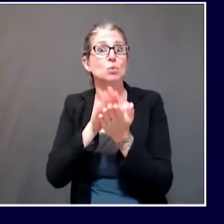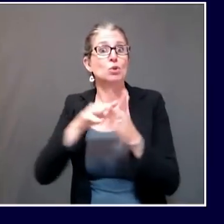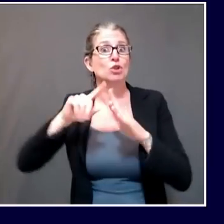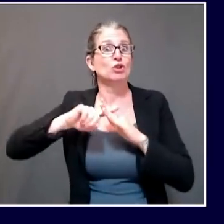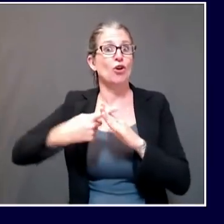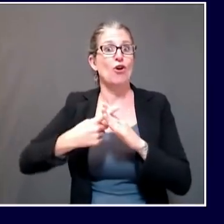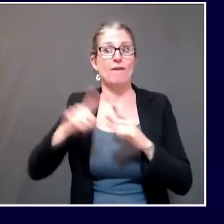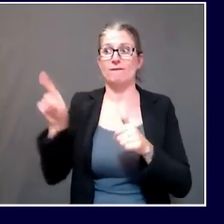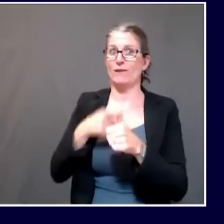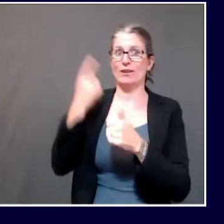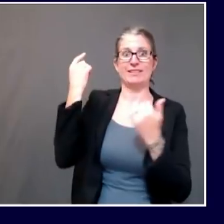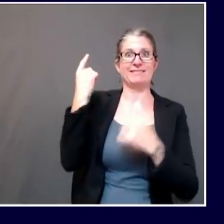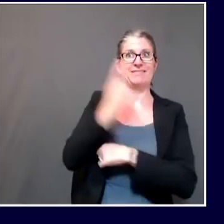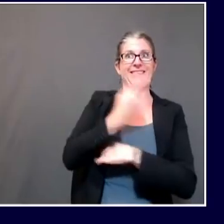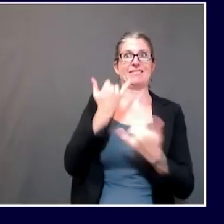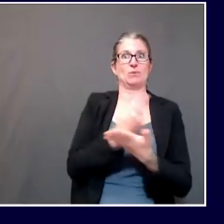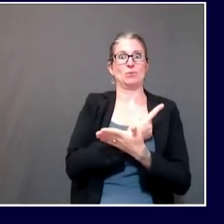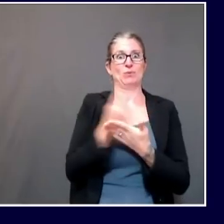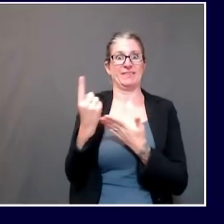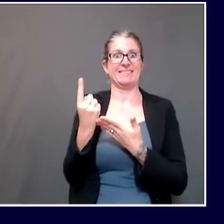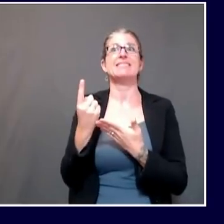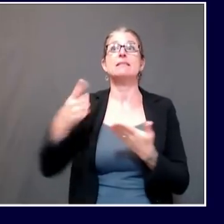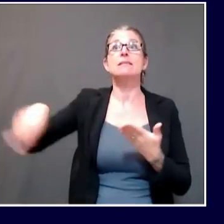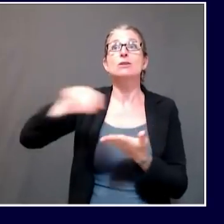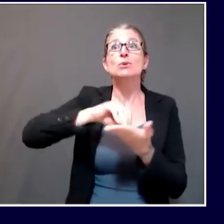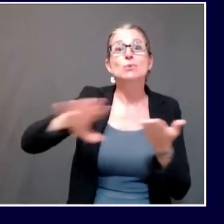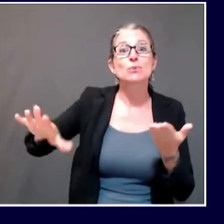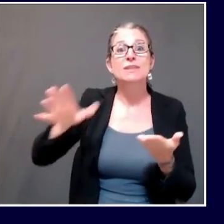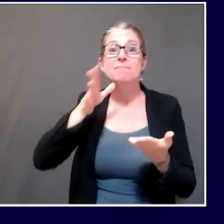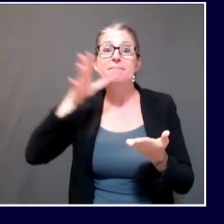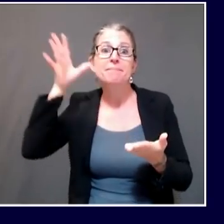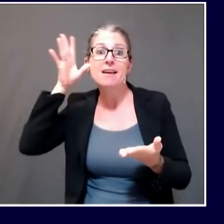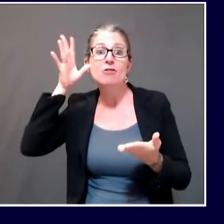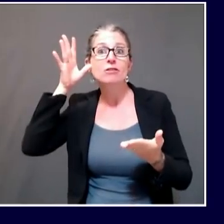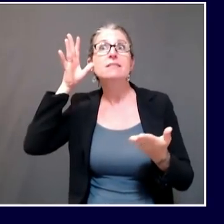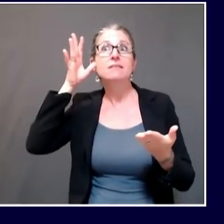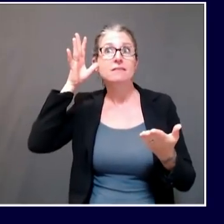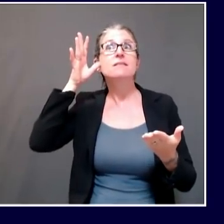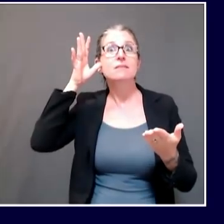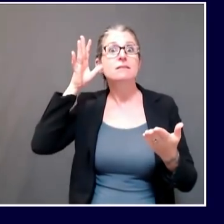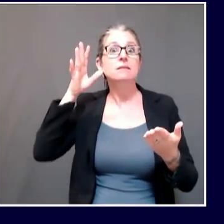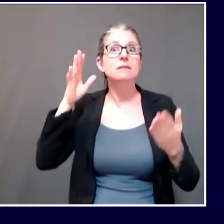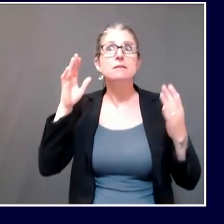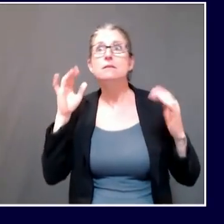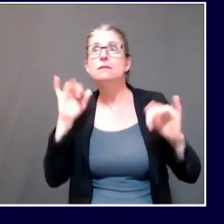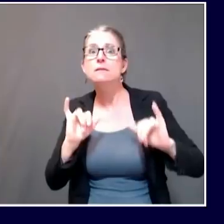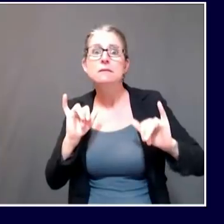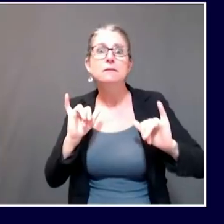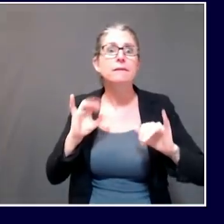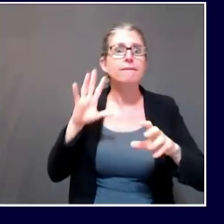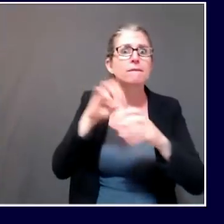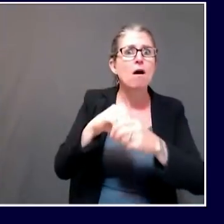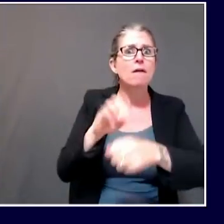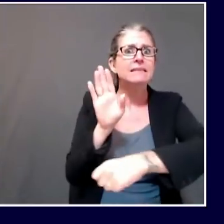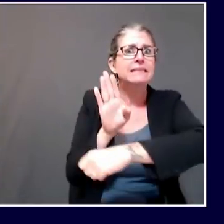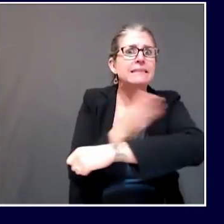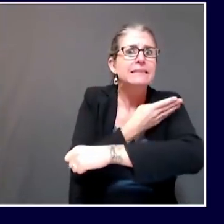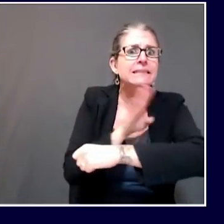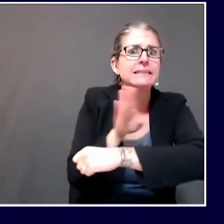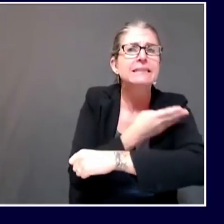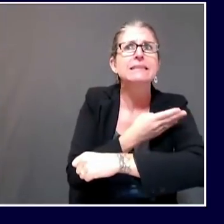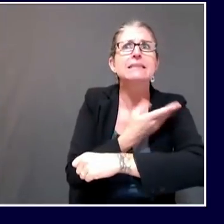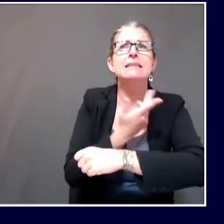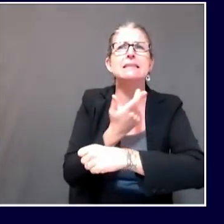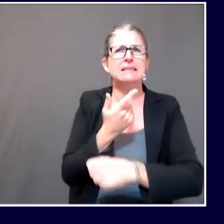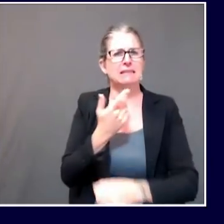programs want to know why their programs seem to have different guidelines or restrictions than some high school